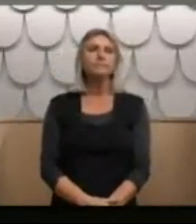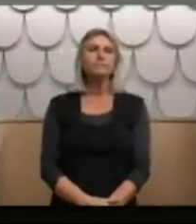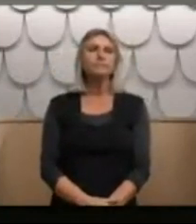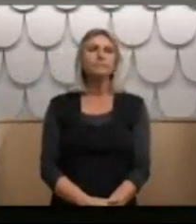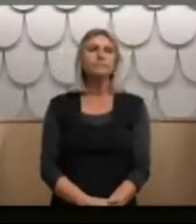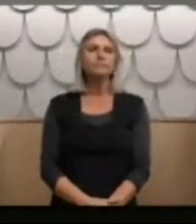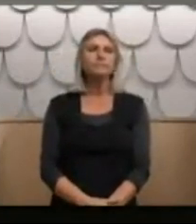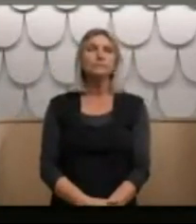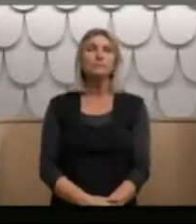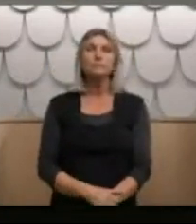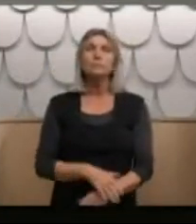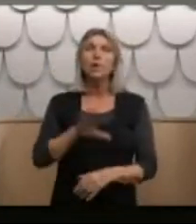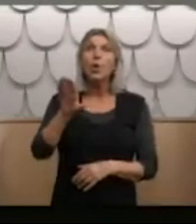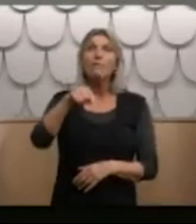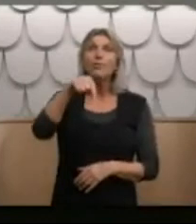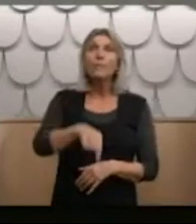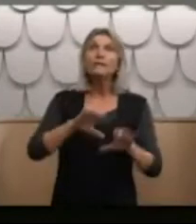What do I want from the Royal Commission?